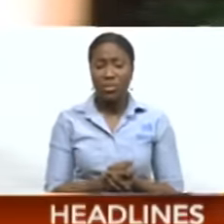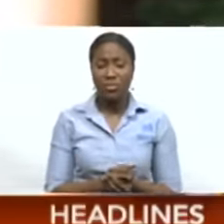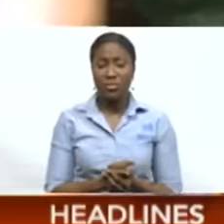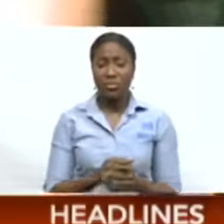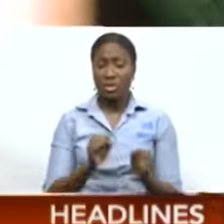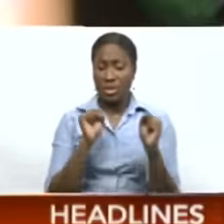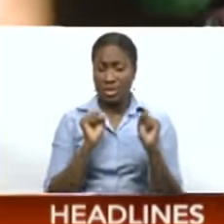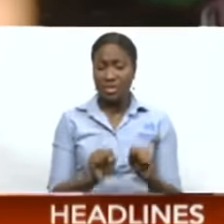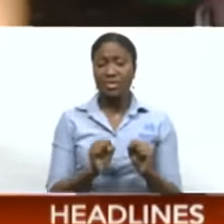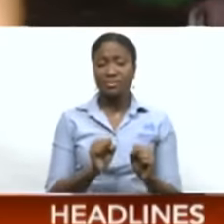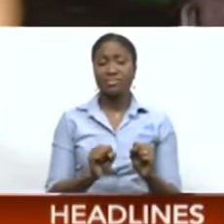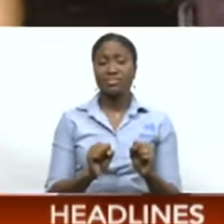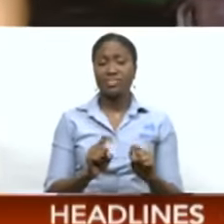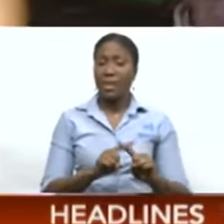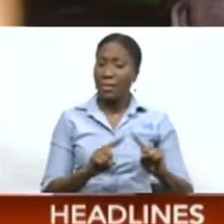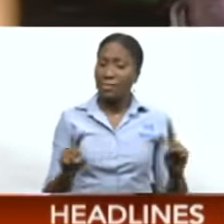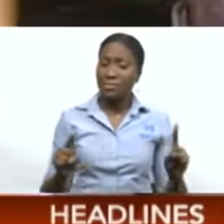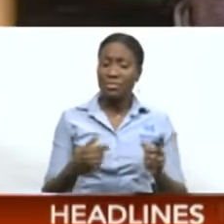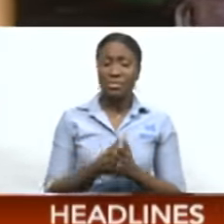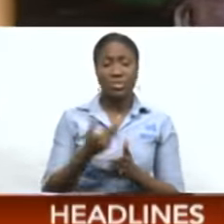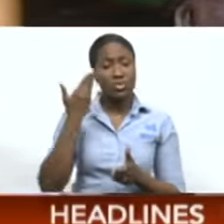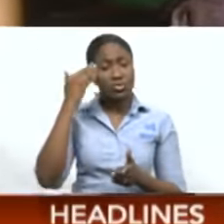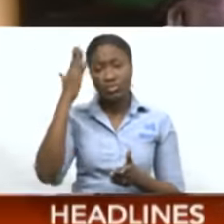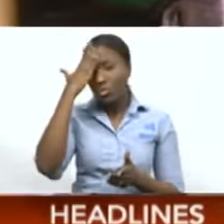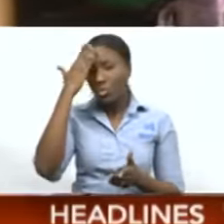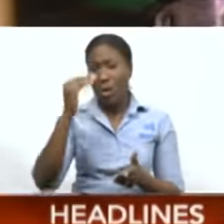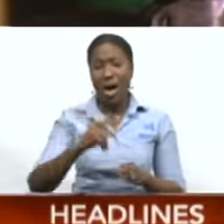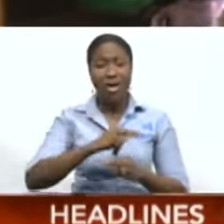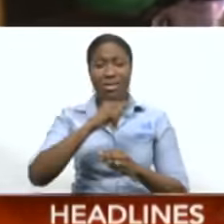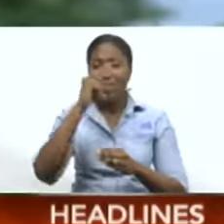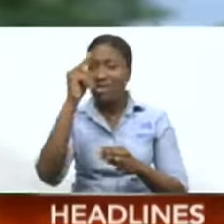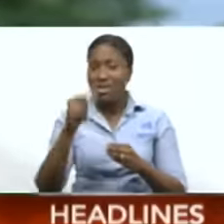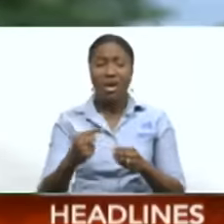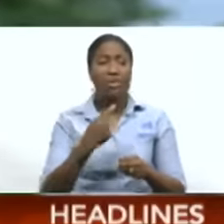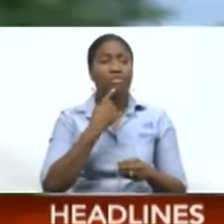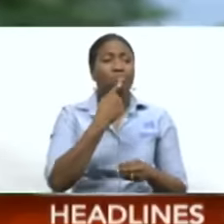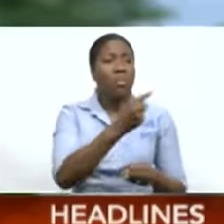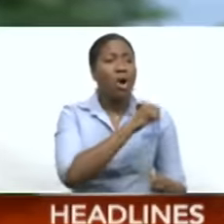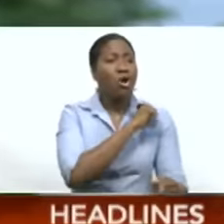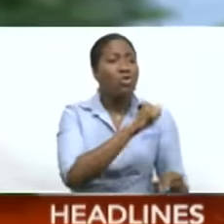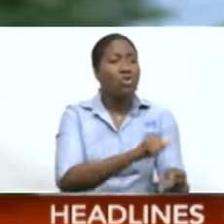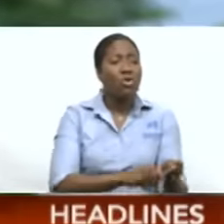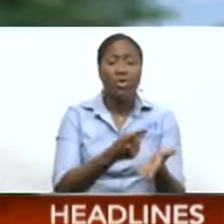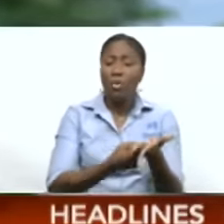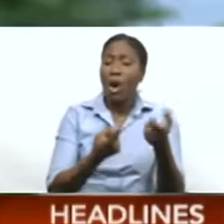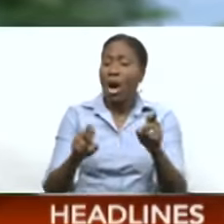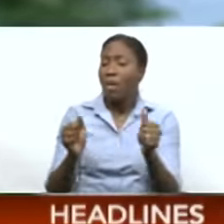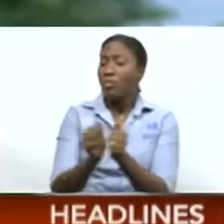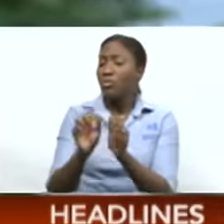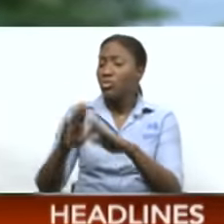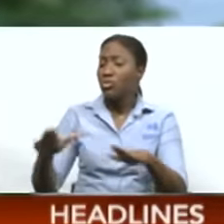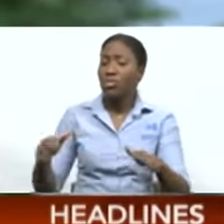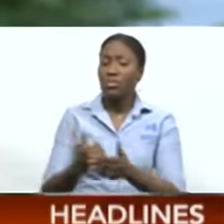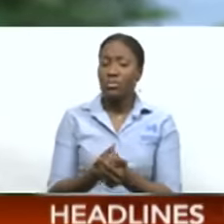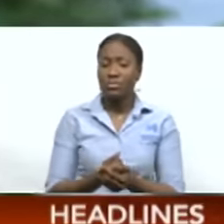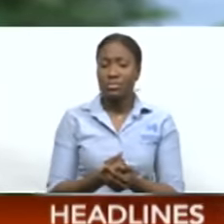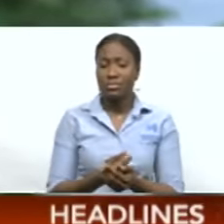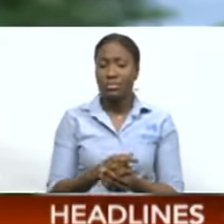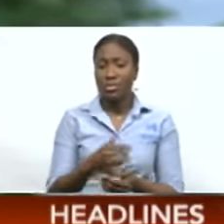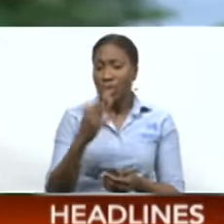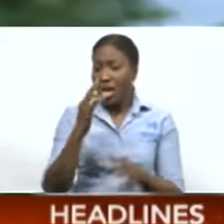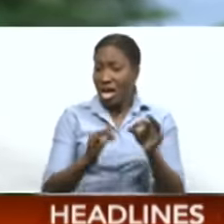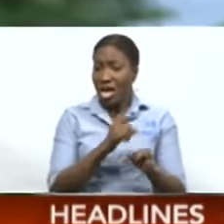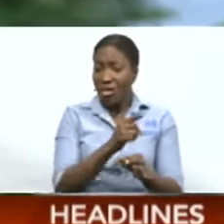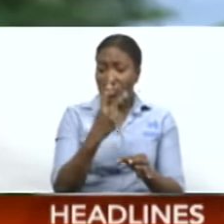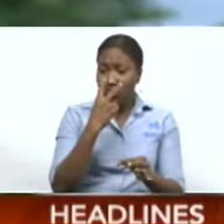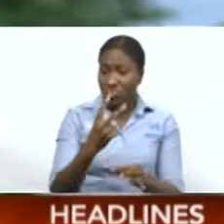concerns, the neighbor could not say why a report was never lodged to the authorities. It was never taken care of. Anybody ever report that to the